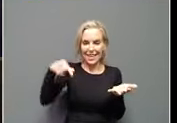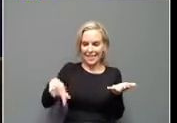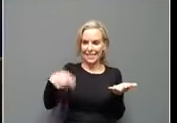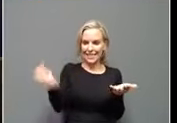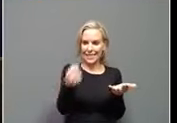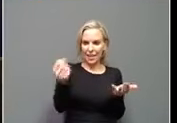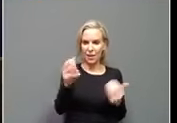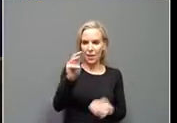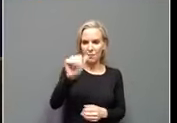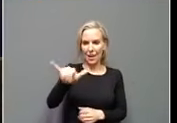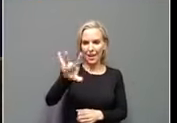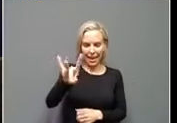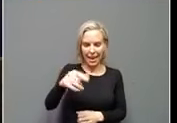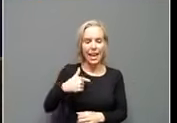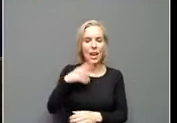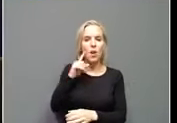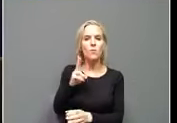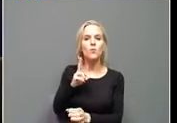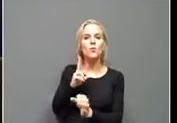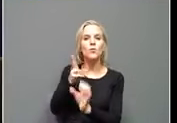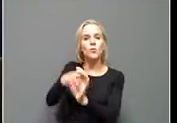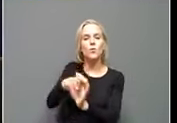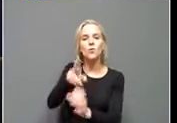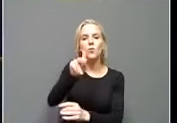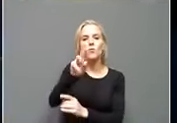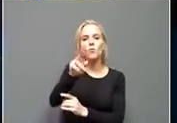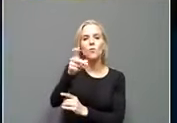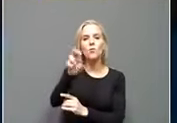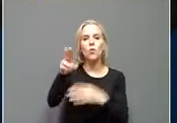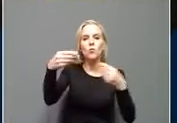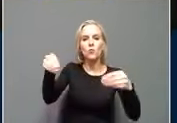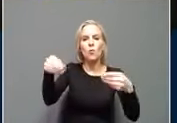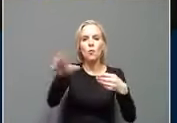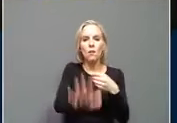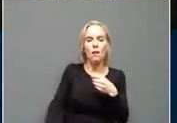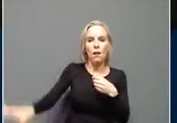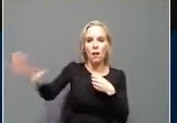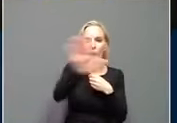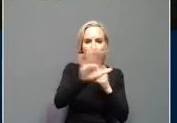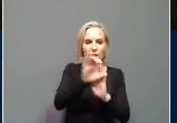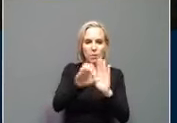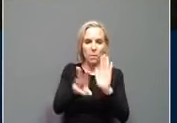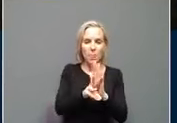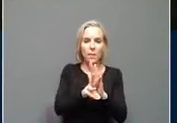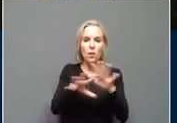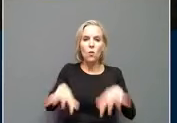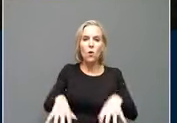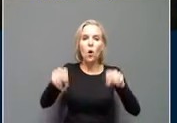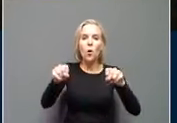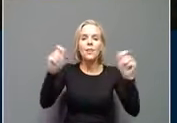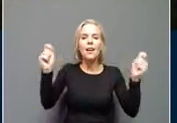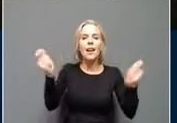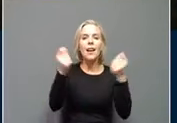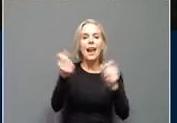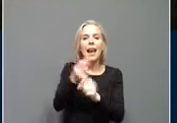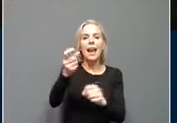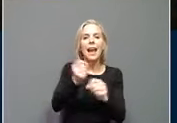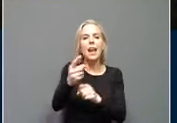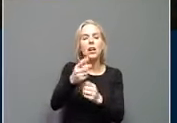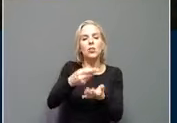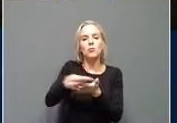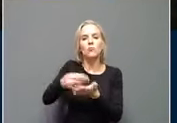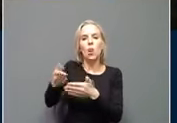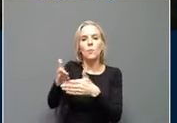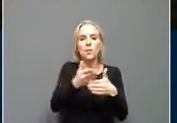8th, I will be joining Kroger Stores across the Commonwealth to host the annual Shop and Share, a one-day community